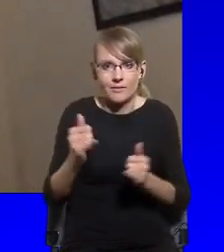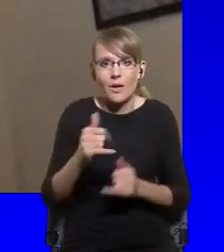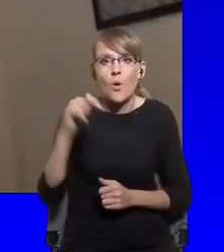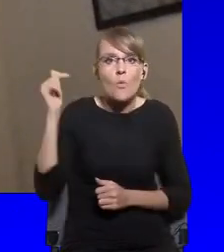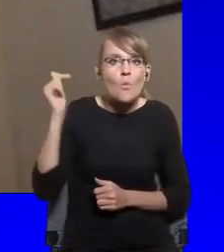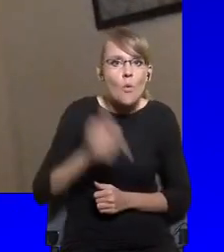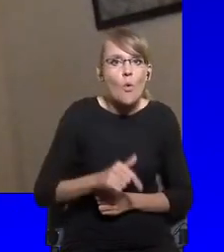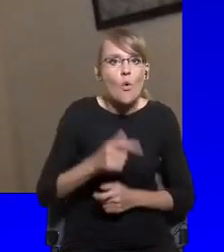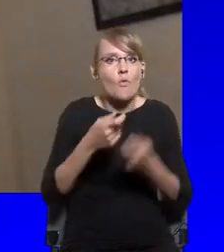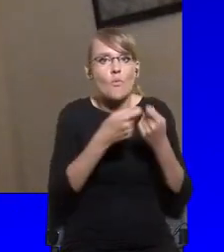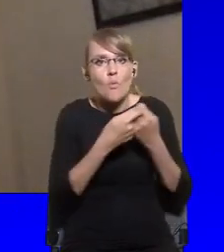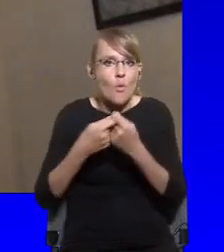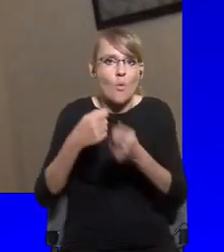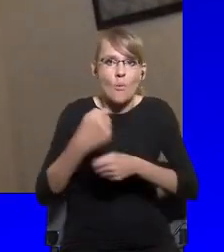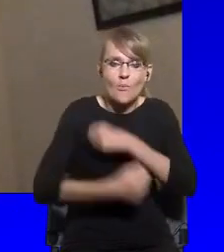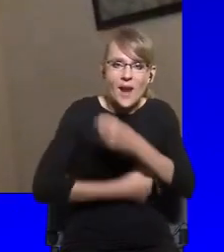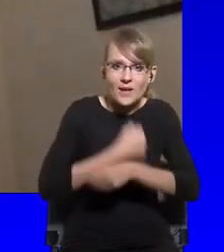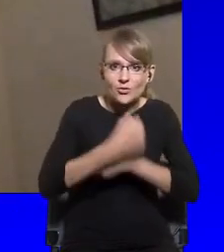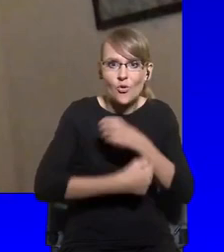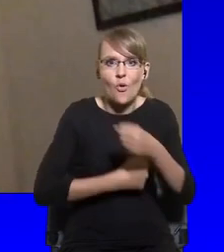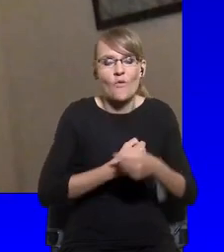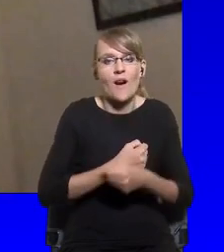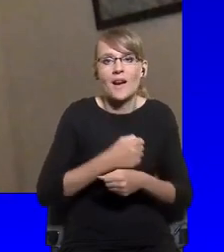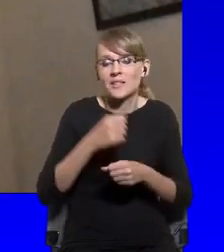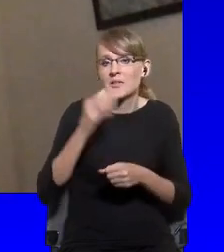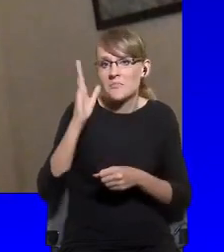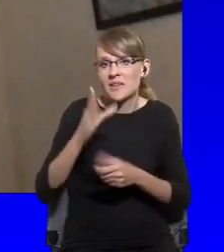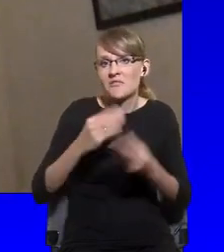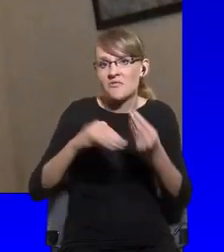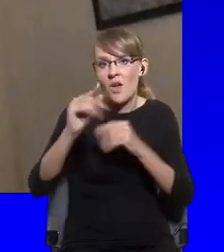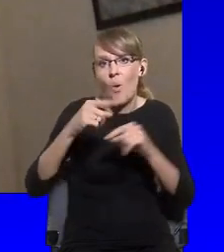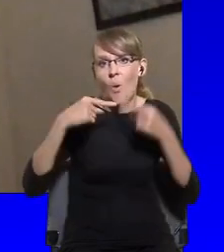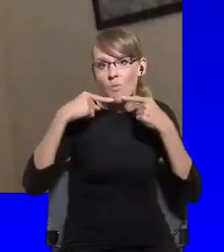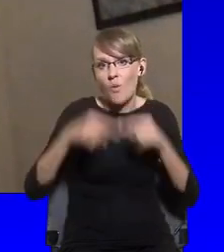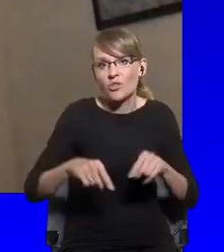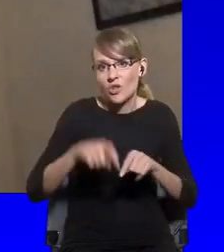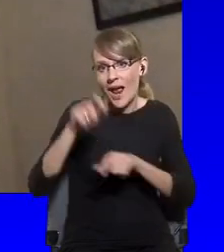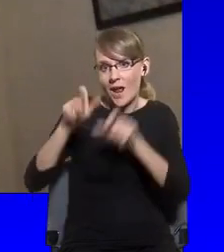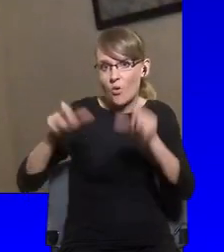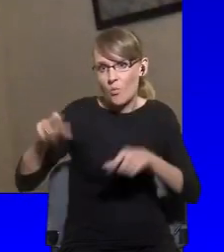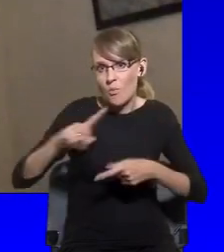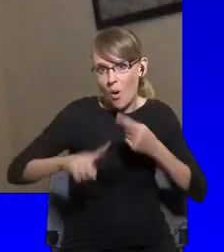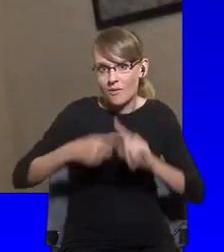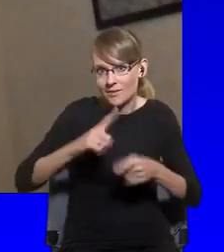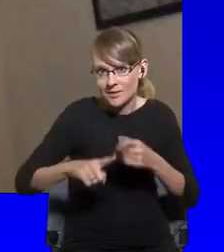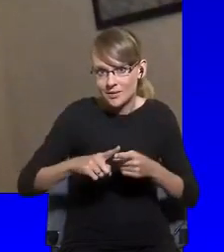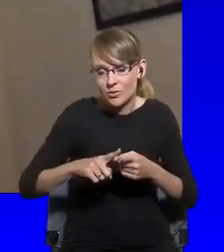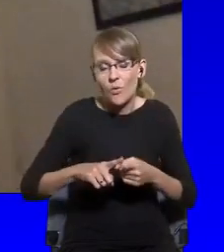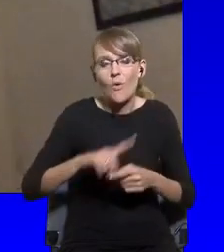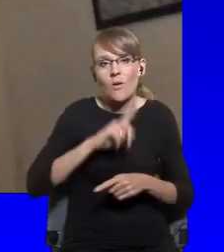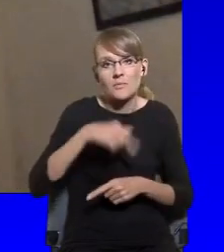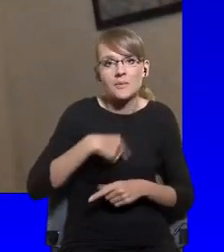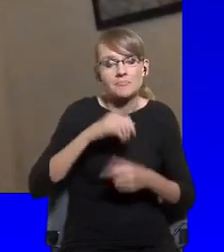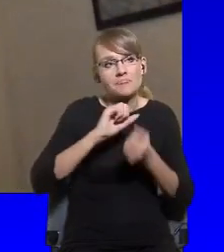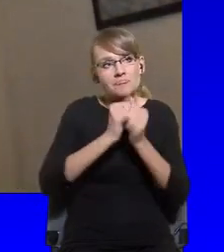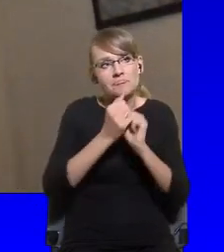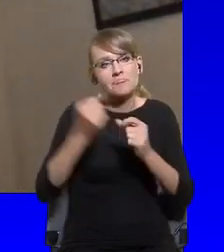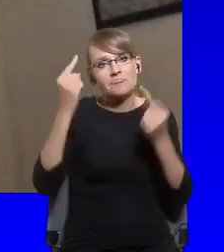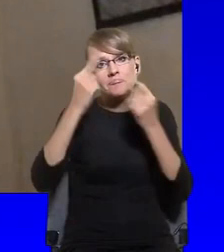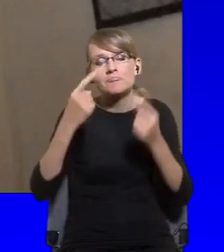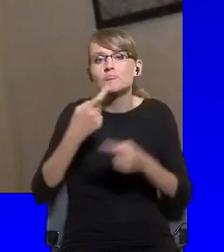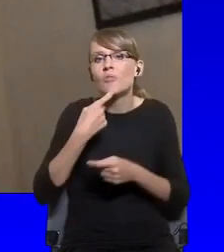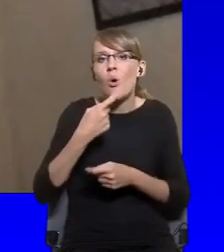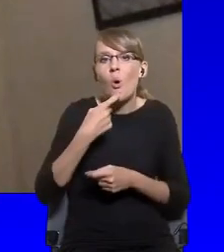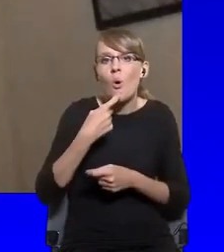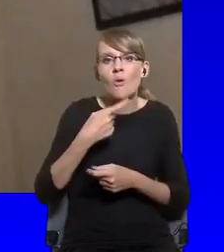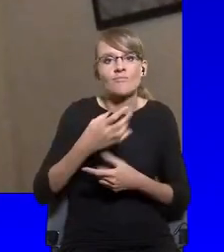and also a bigger sense of what sovereignty means and some interesting debates about how it's exercised. Because